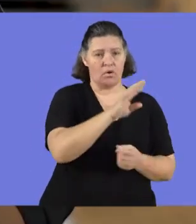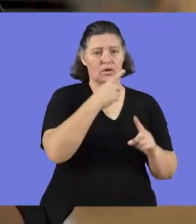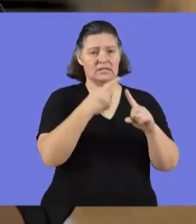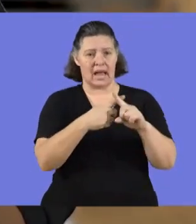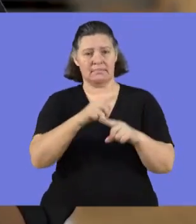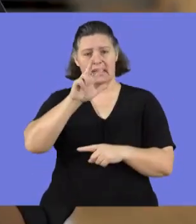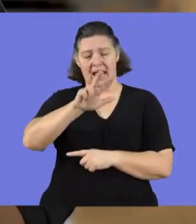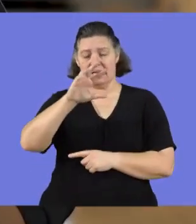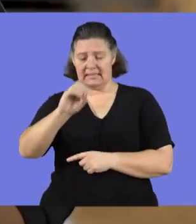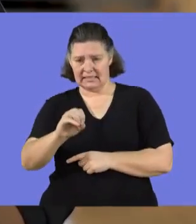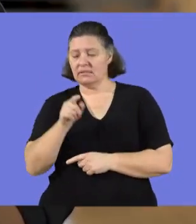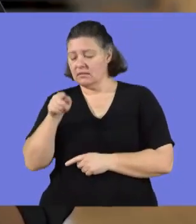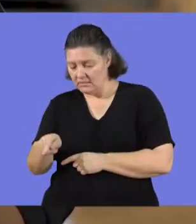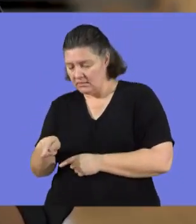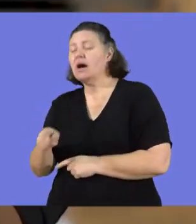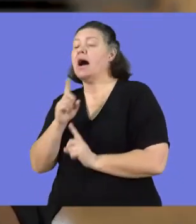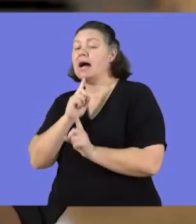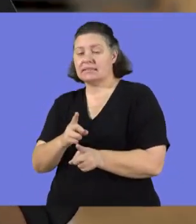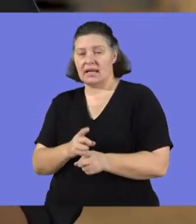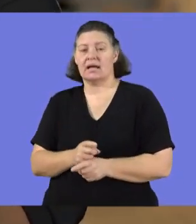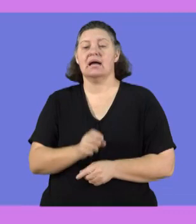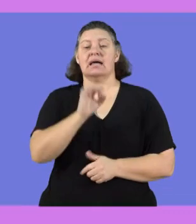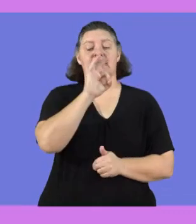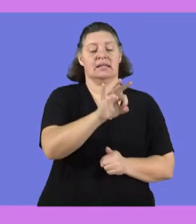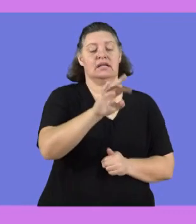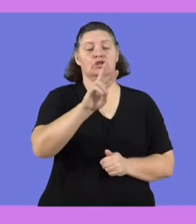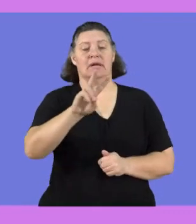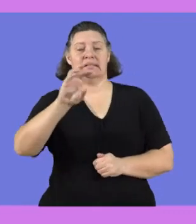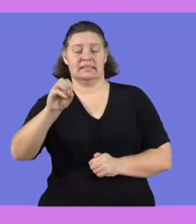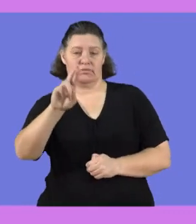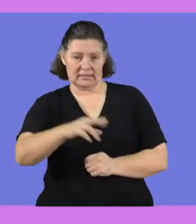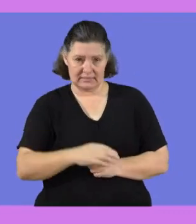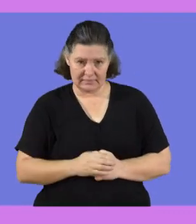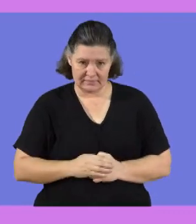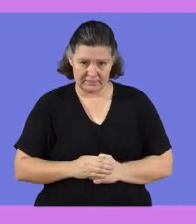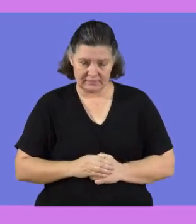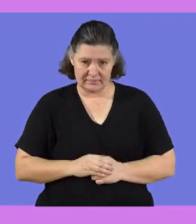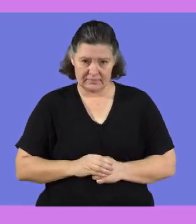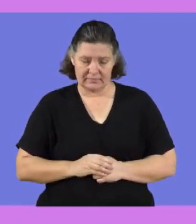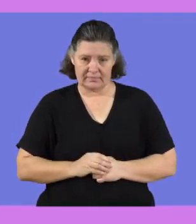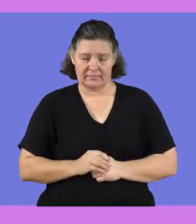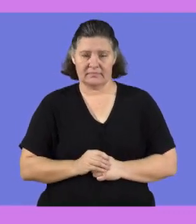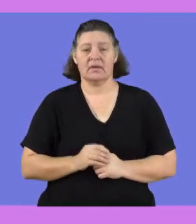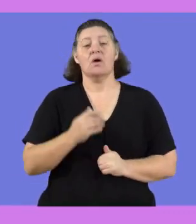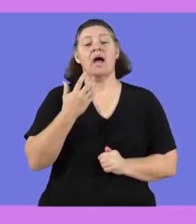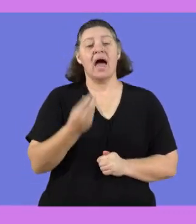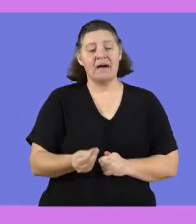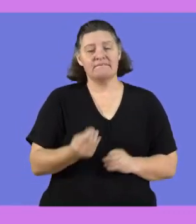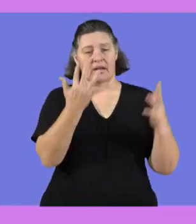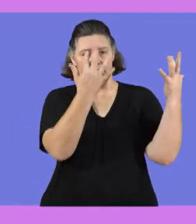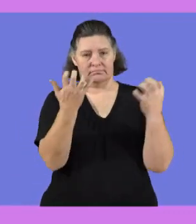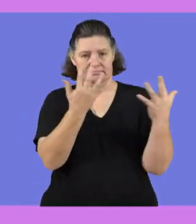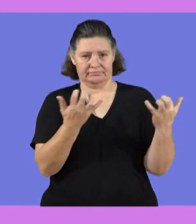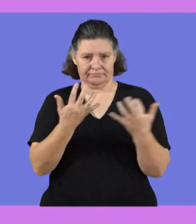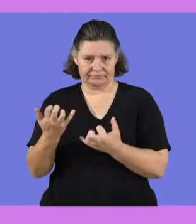together. Four multiply by 80 rent is going to give you 320. So now